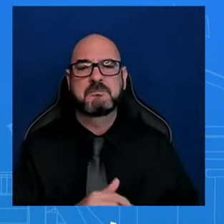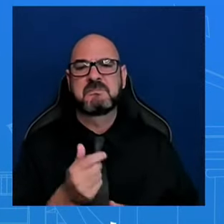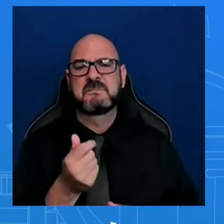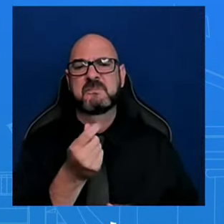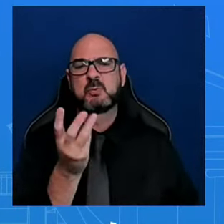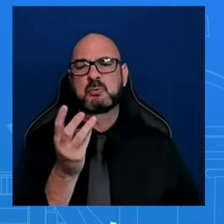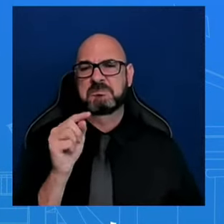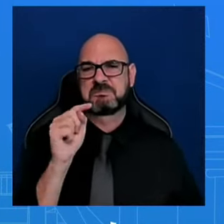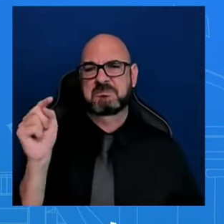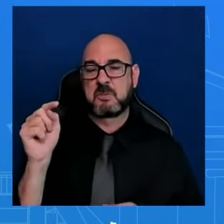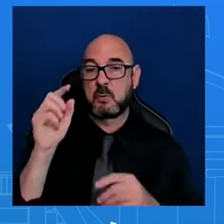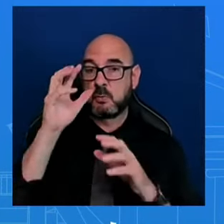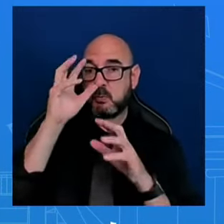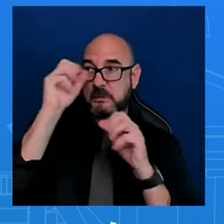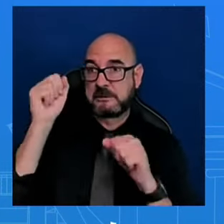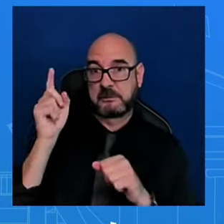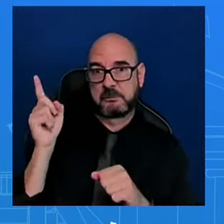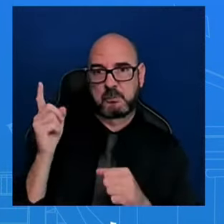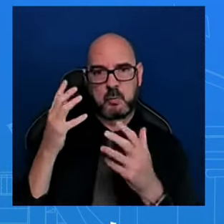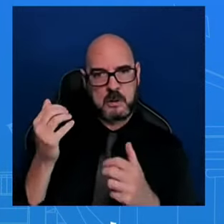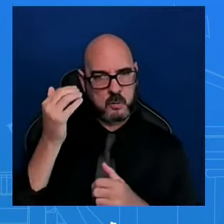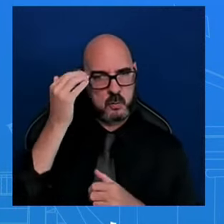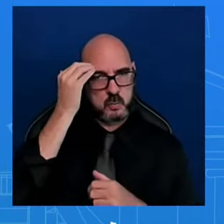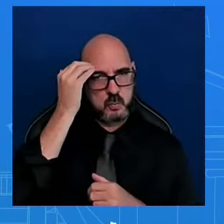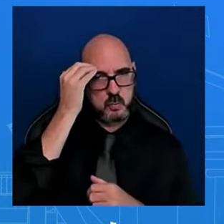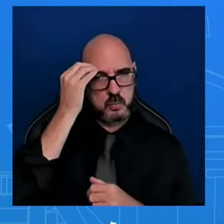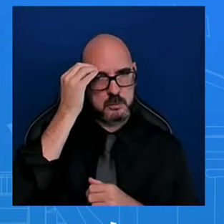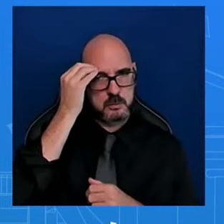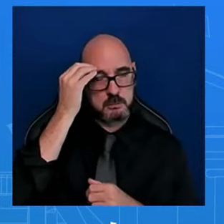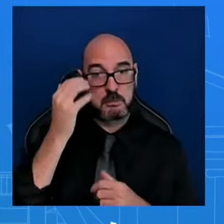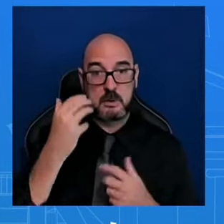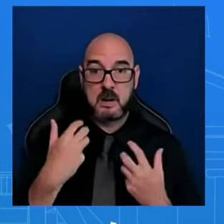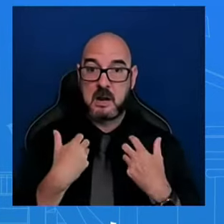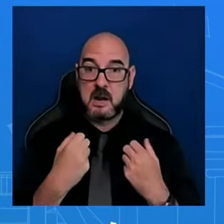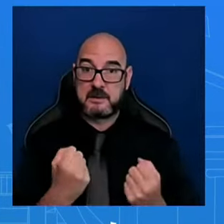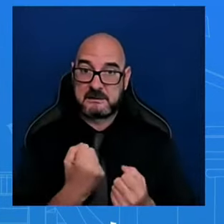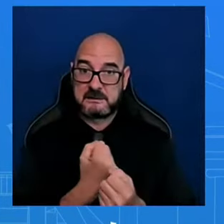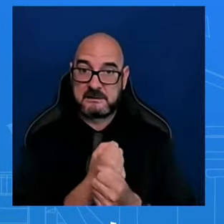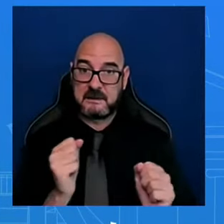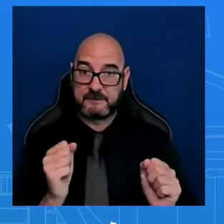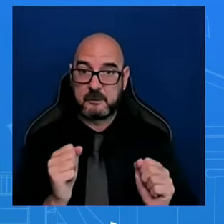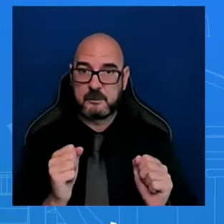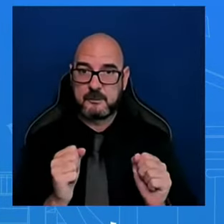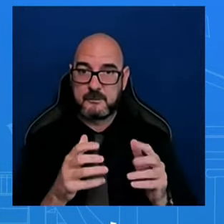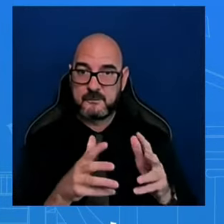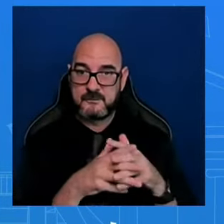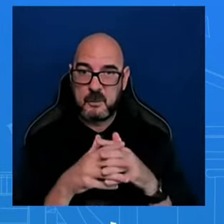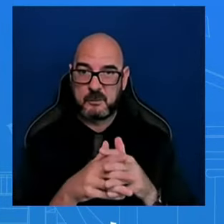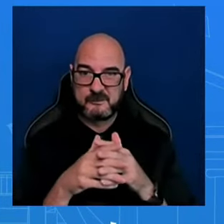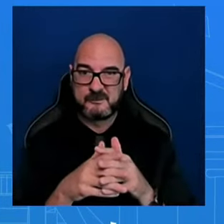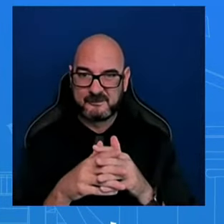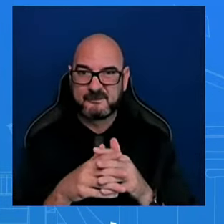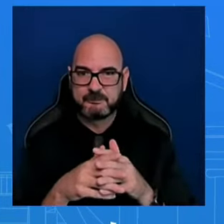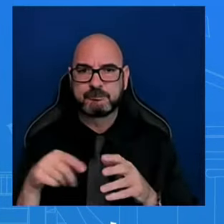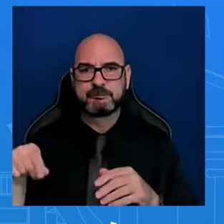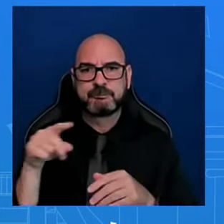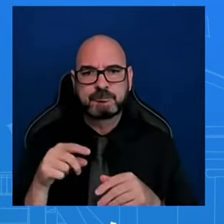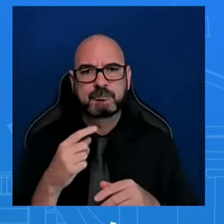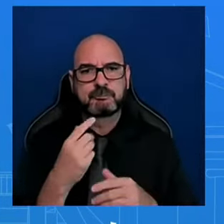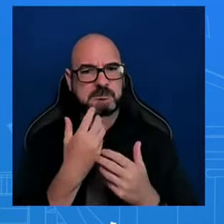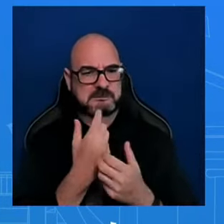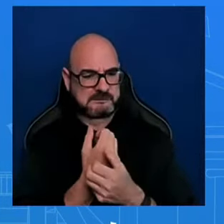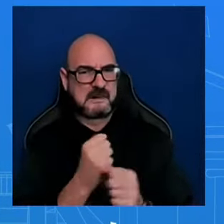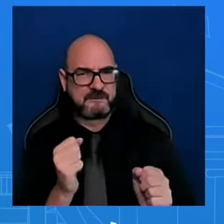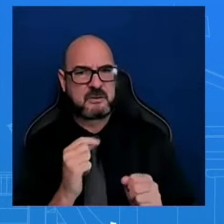well. Look, the health and safety of American public is very serious. We take that very seriously. Our top priority, obviously, is to